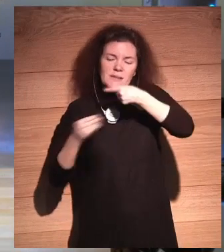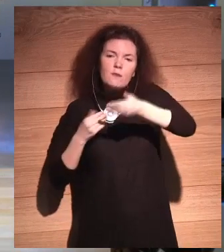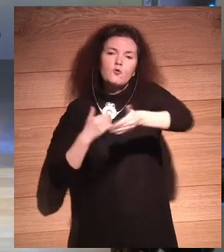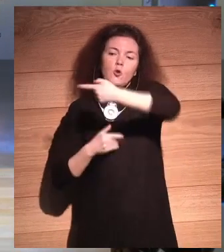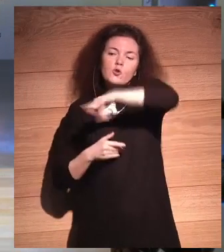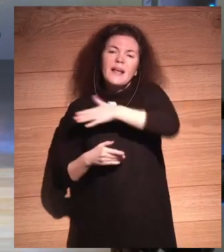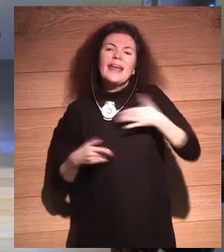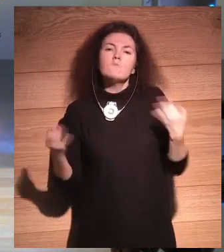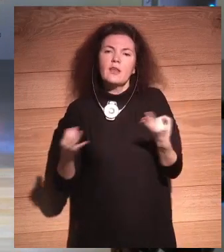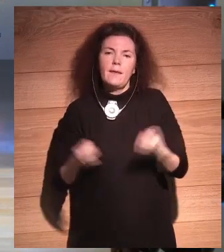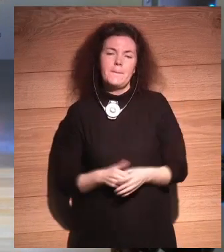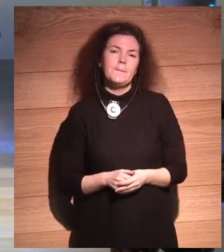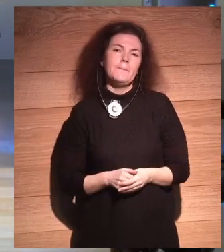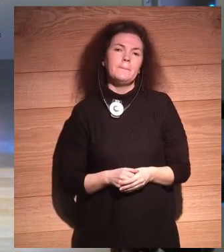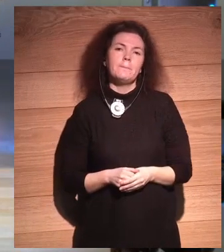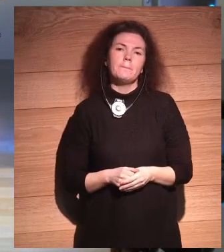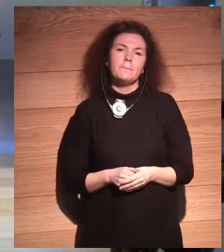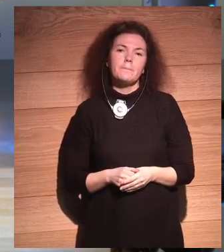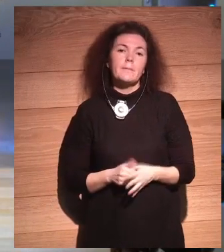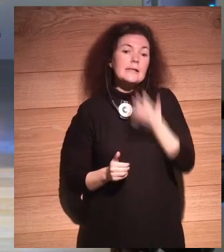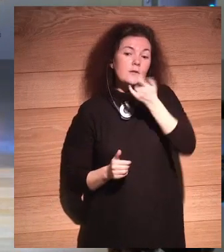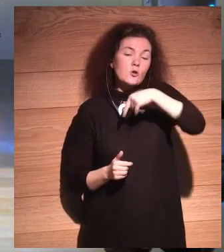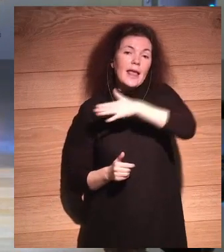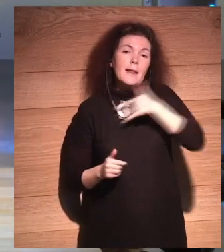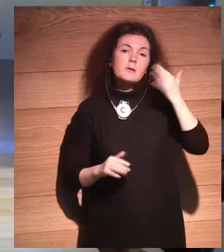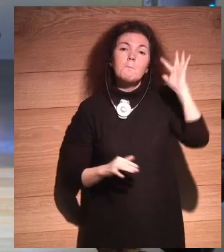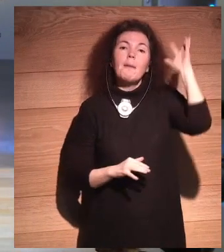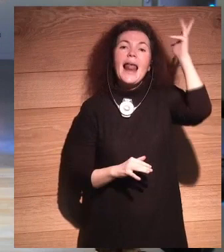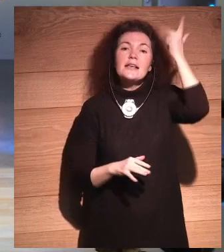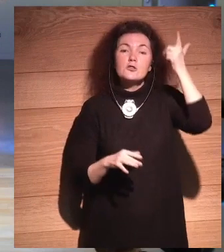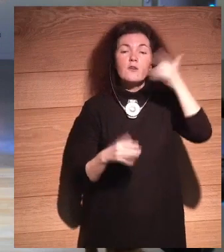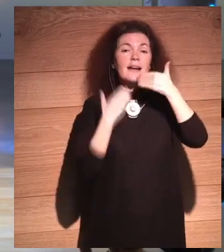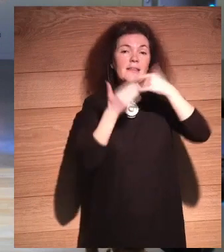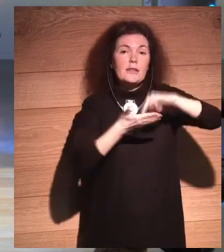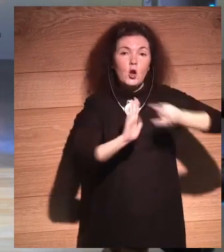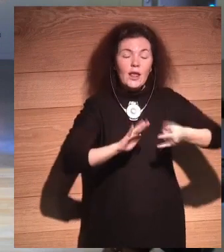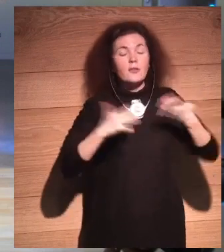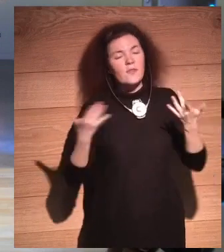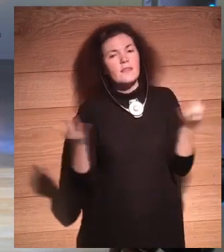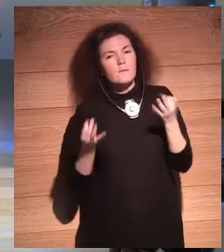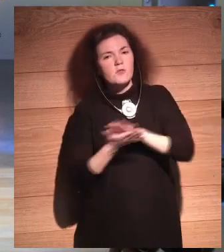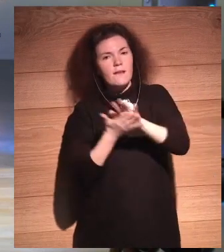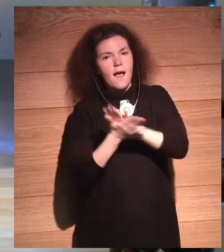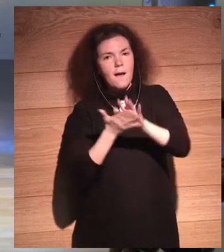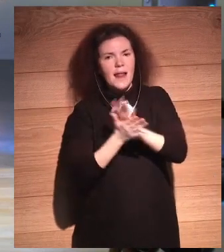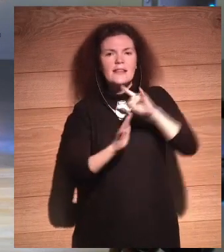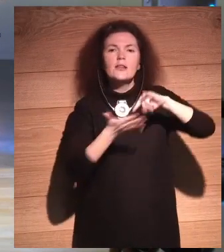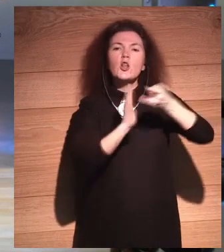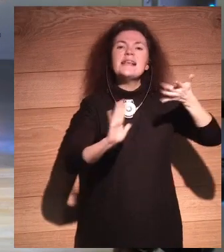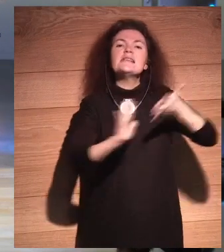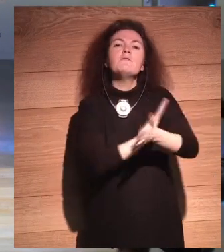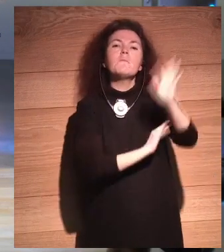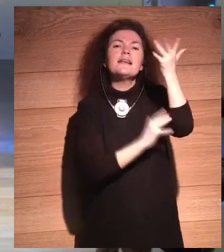If we want heaven, I think we can have heaven using technology. Well, we're going to have to talk about what that means. And then we're talking about politics,